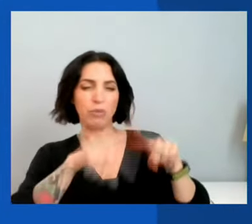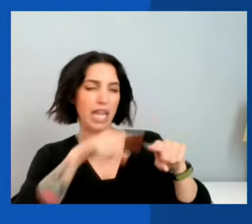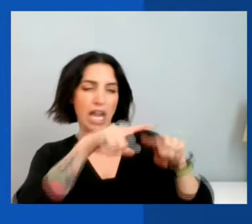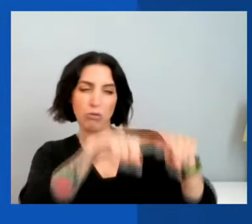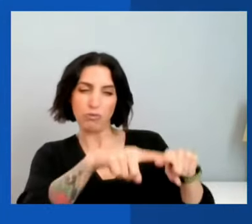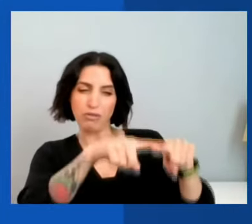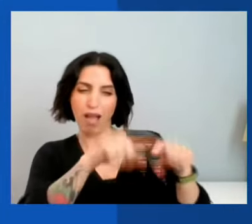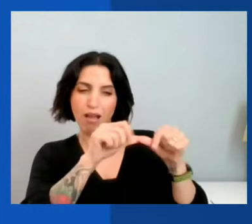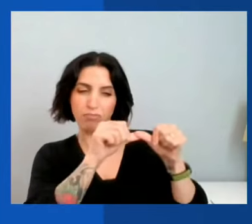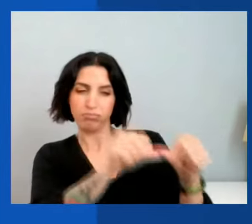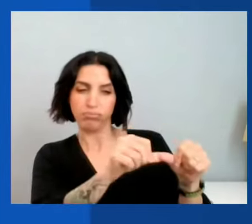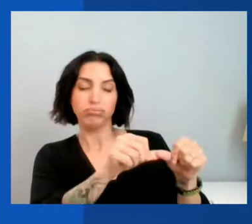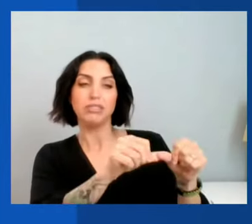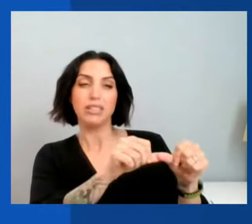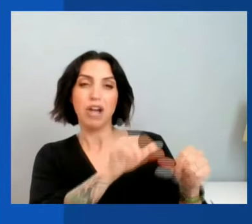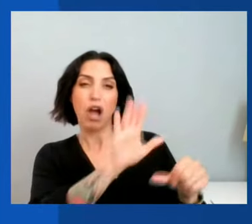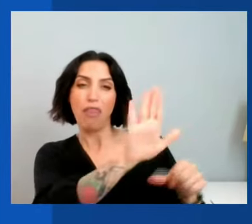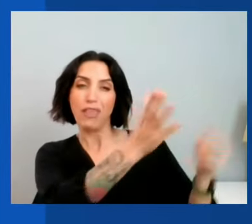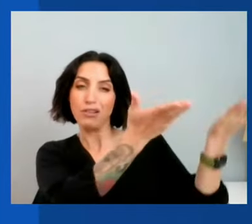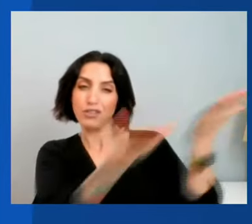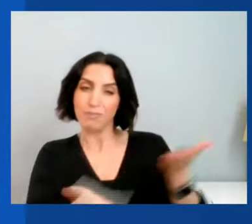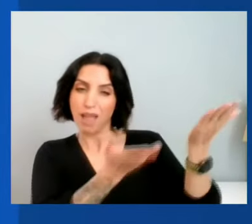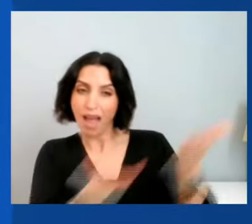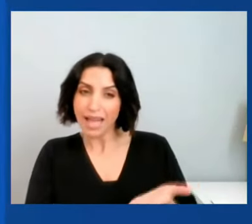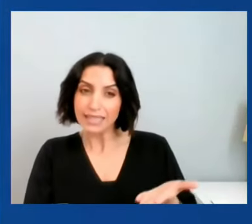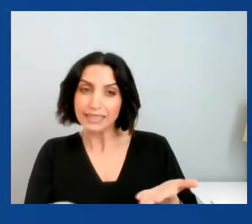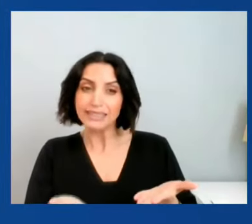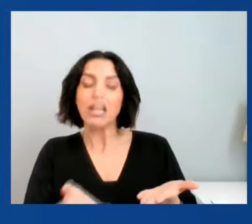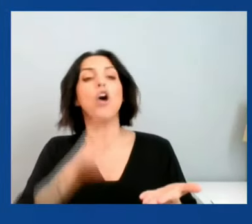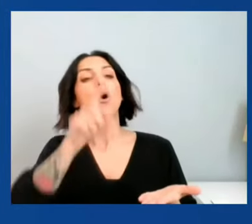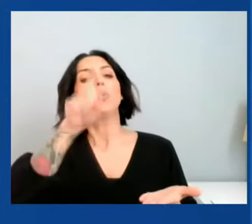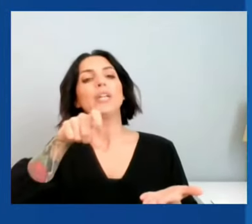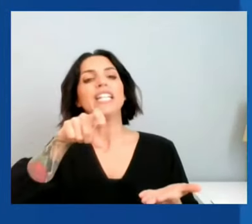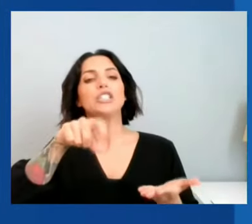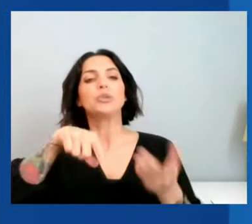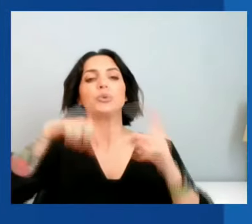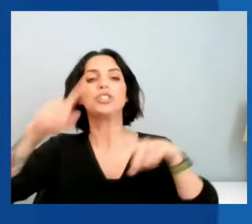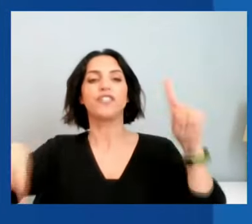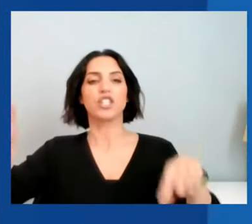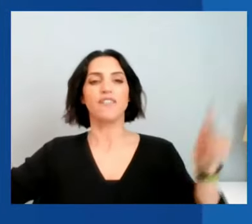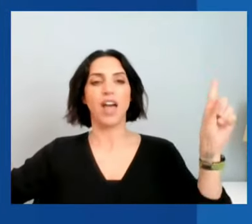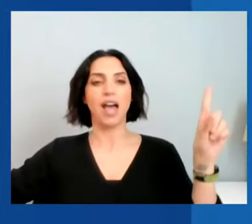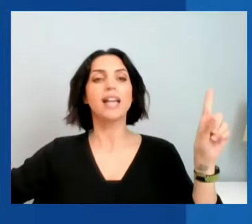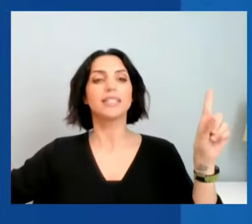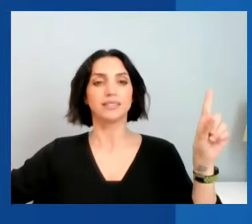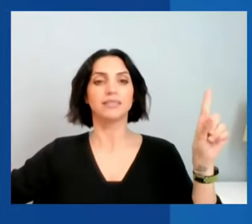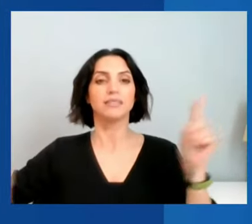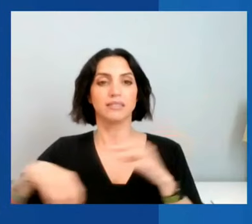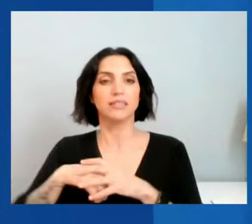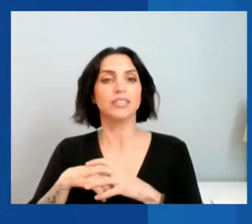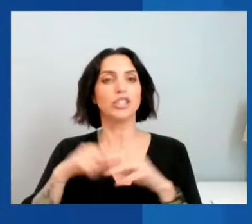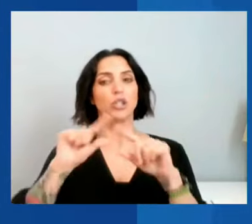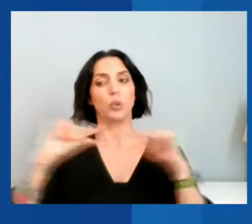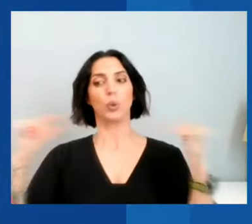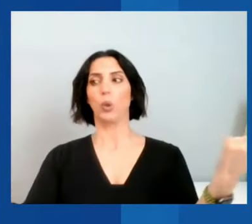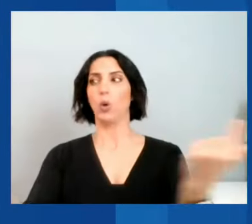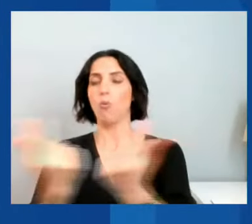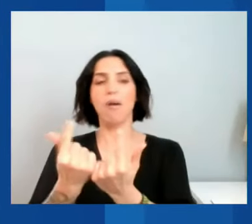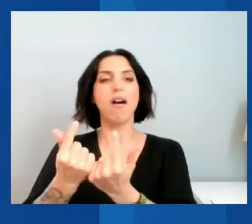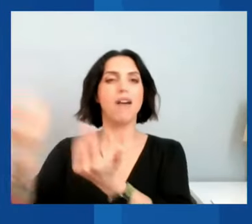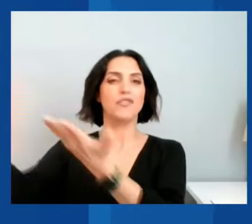supplies, we need to really diversify our group of suppliers.